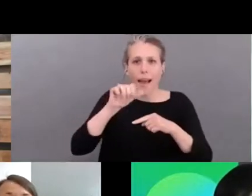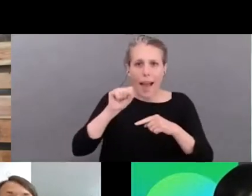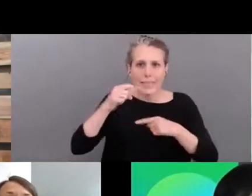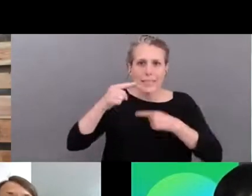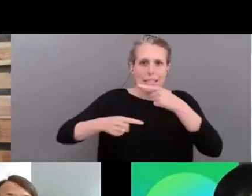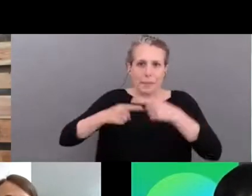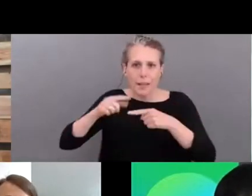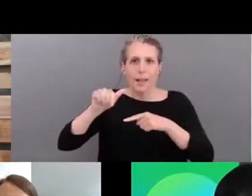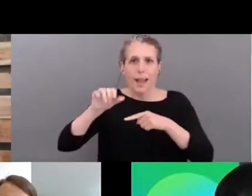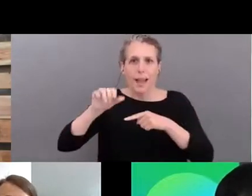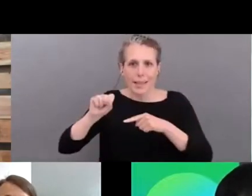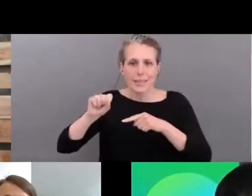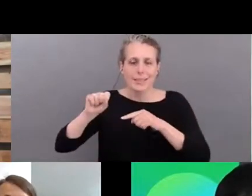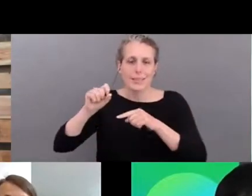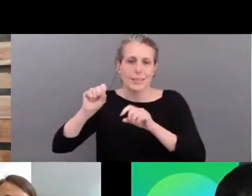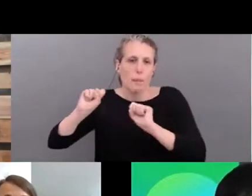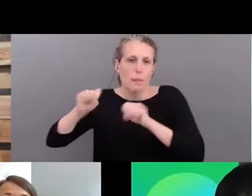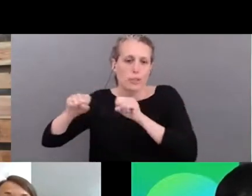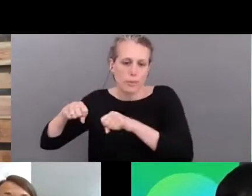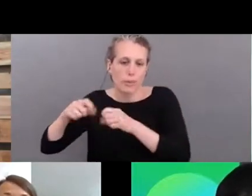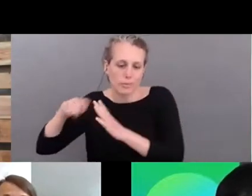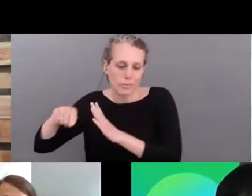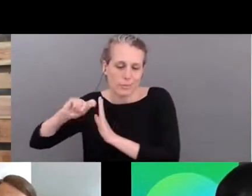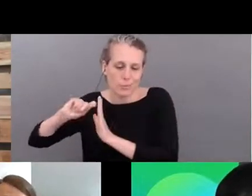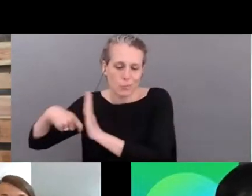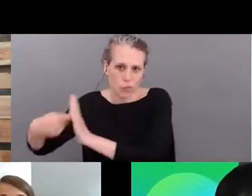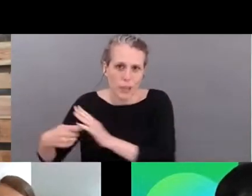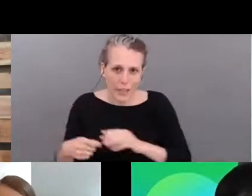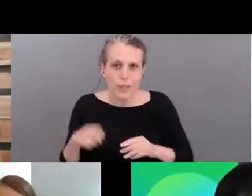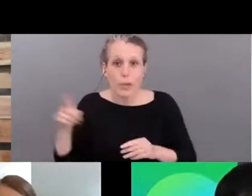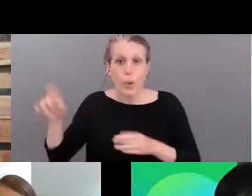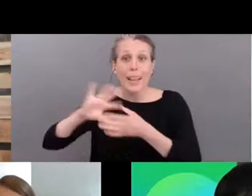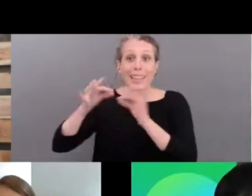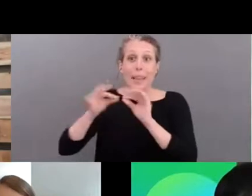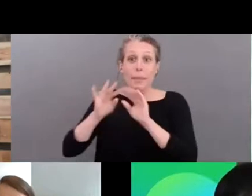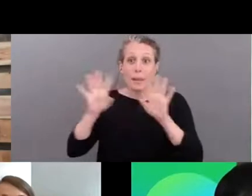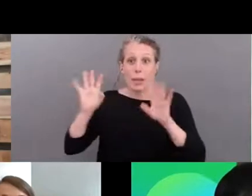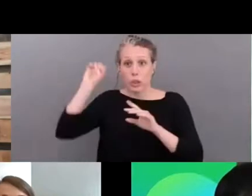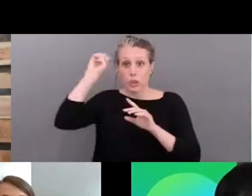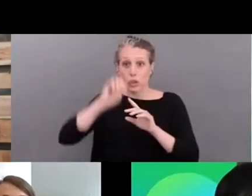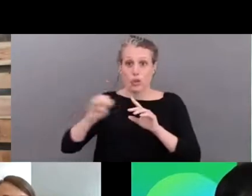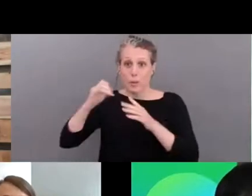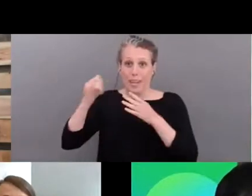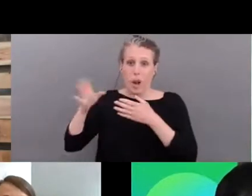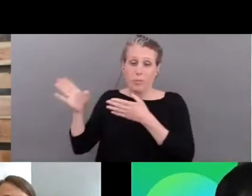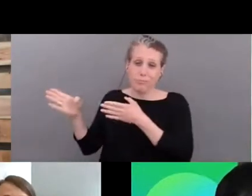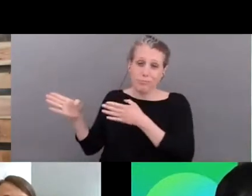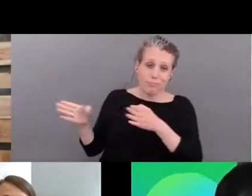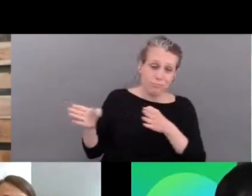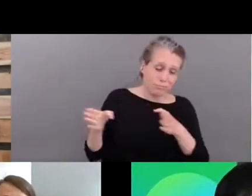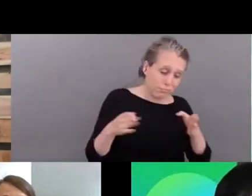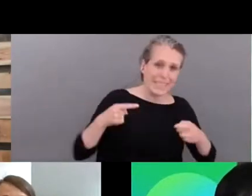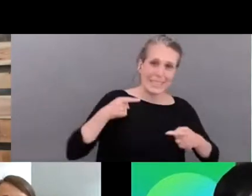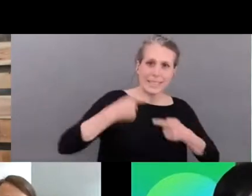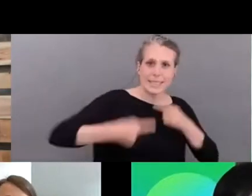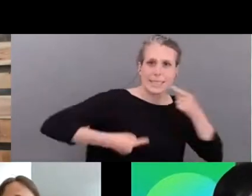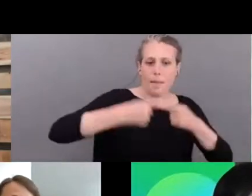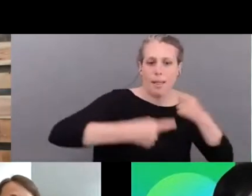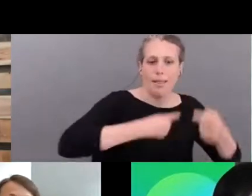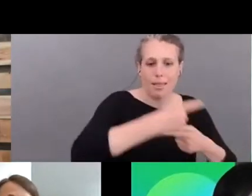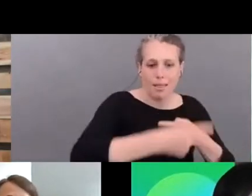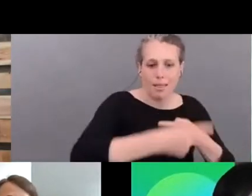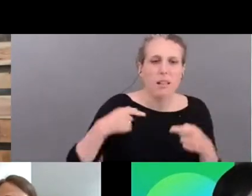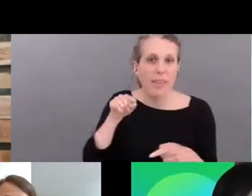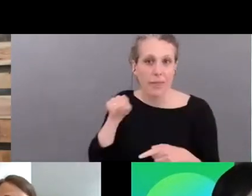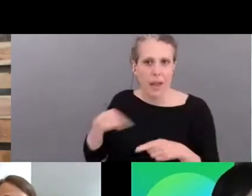national olympic committees in europe on their way towards integrated sustainability and i'll be happy to talk a little bit more about that